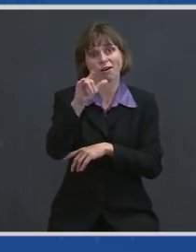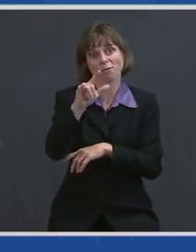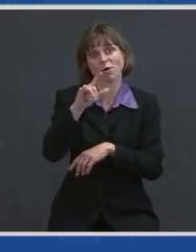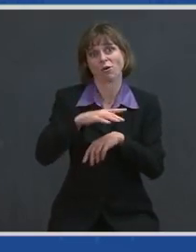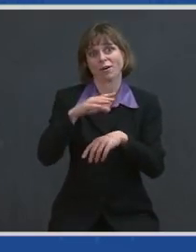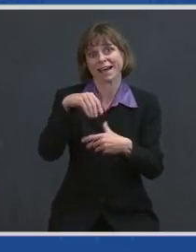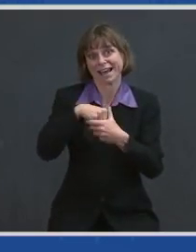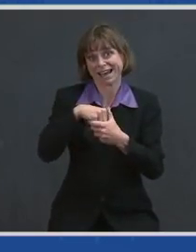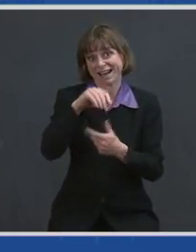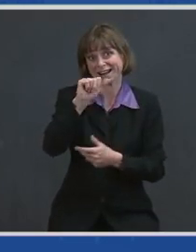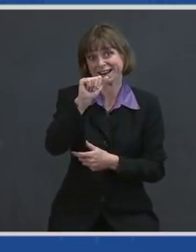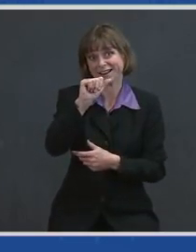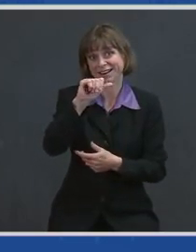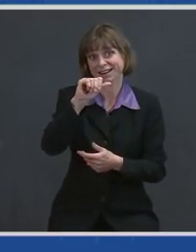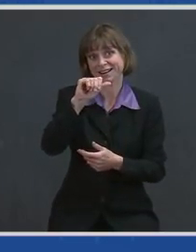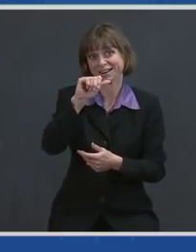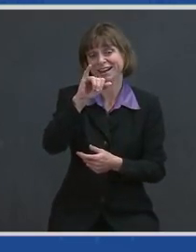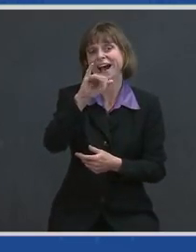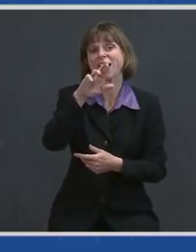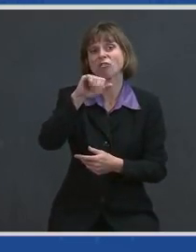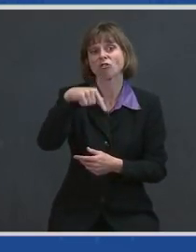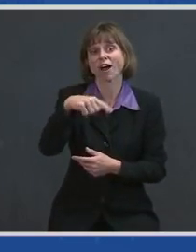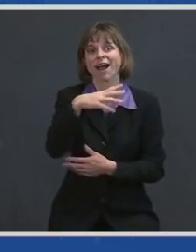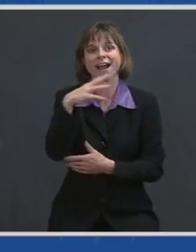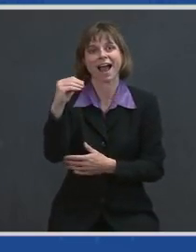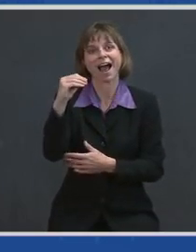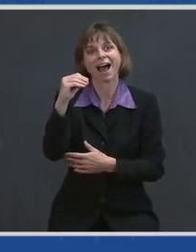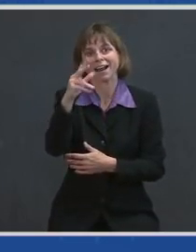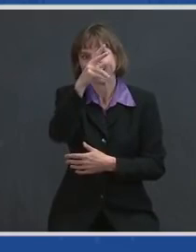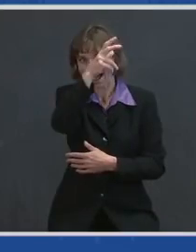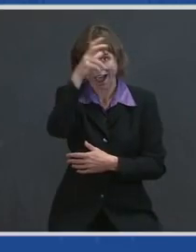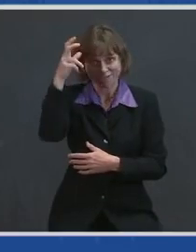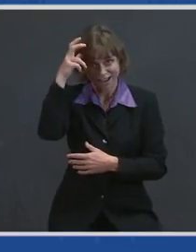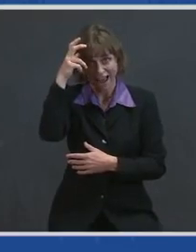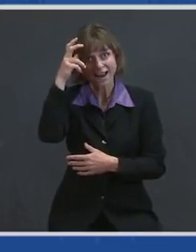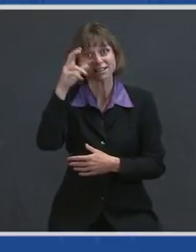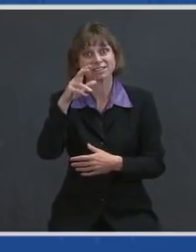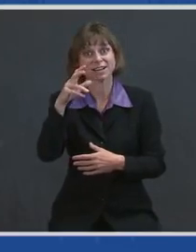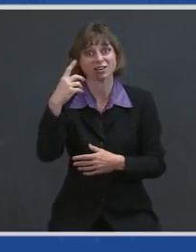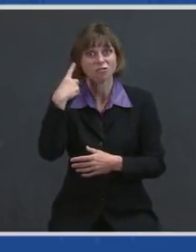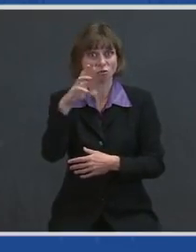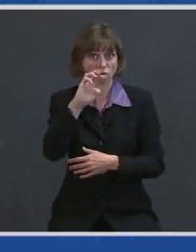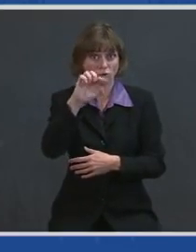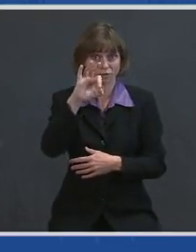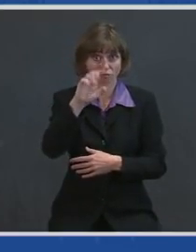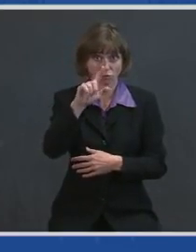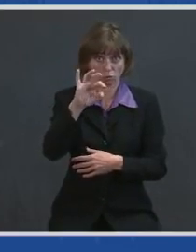Afghanistan, refueling numerous aircraft in support of the joint force.